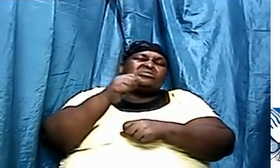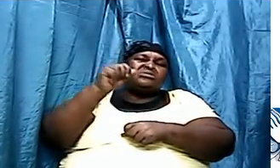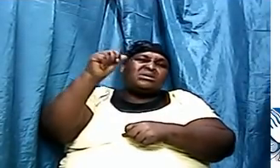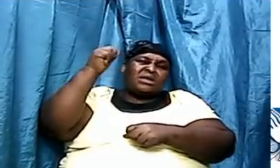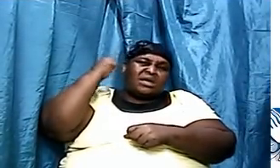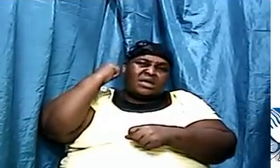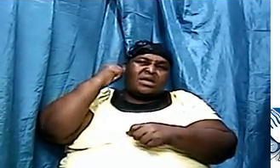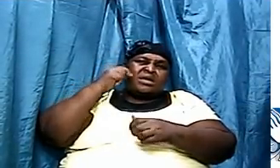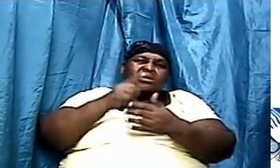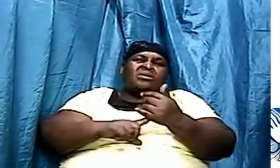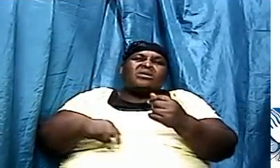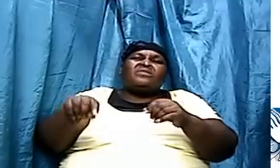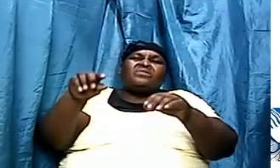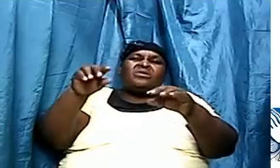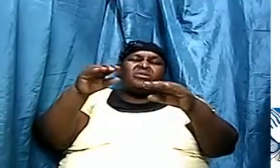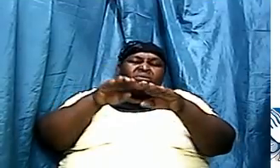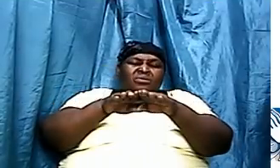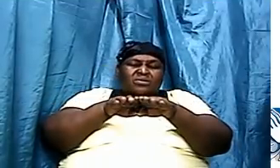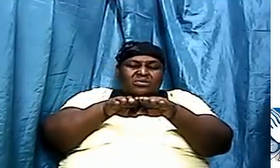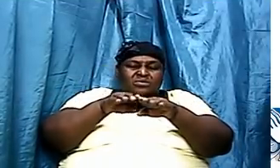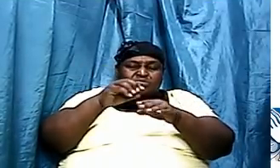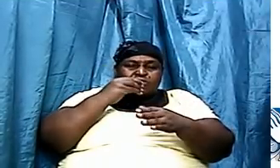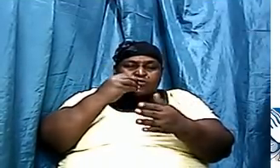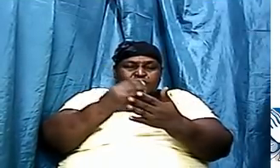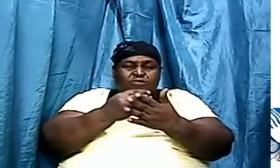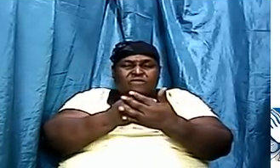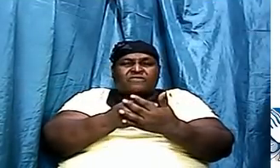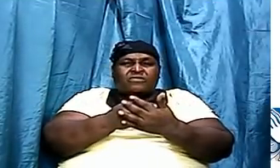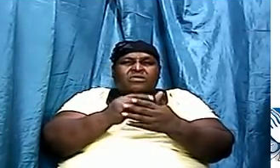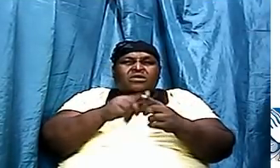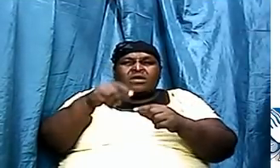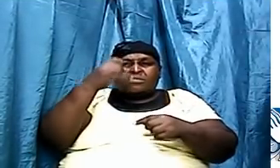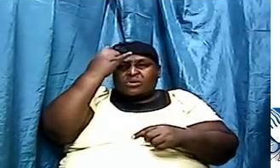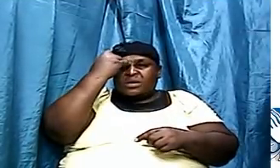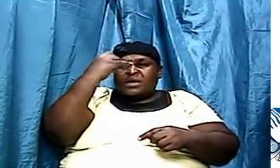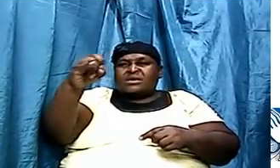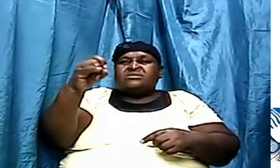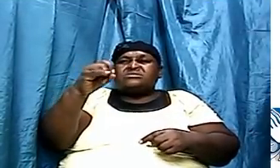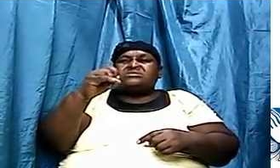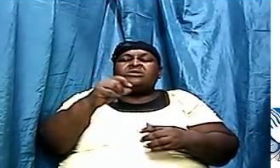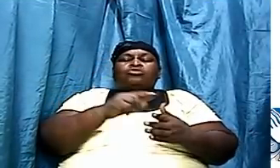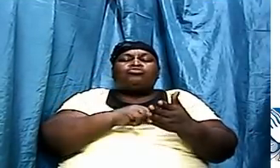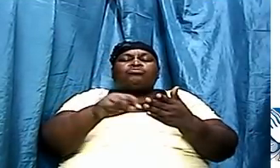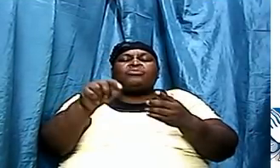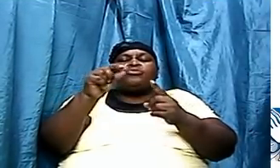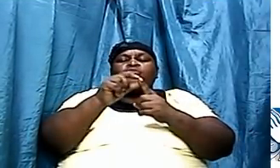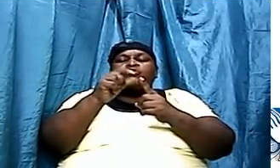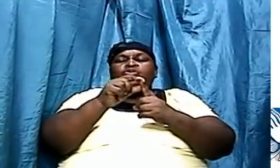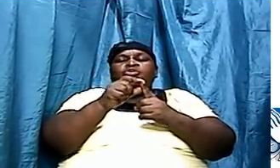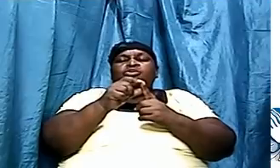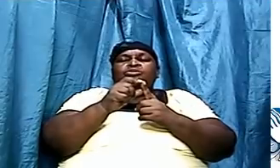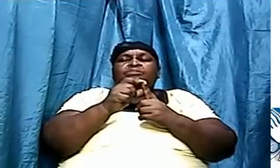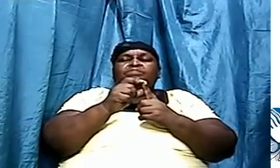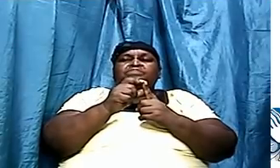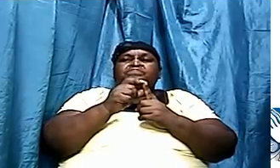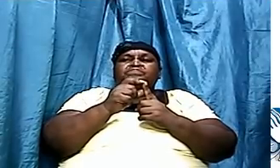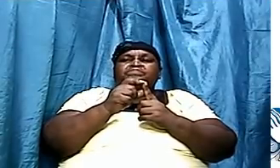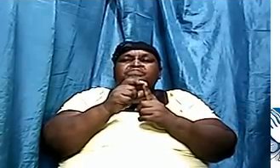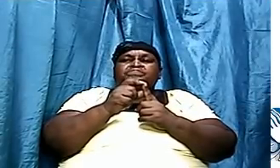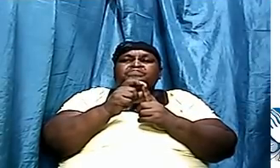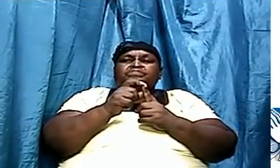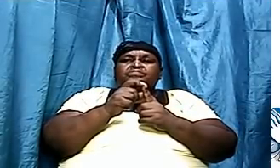But it was believed by that. But Isaiah penned these words in Isaiah chapter 40 verse 22